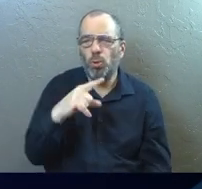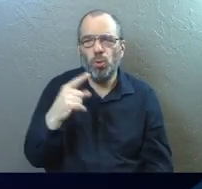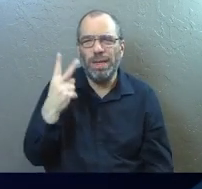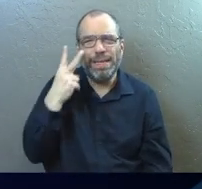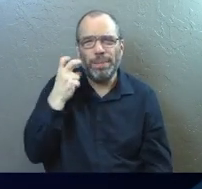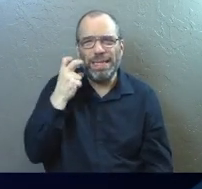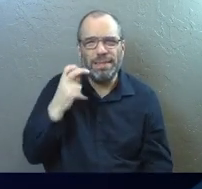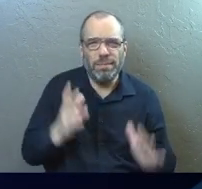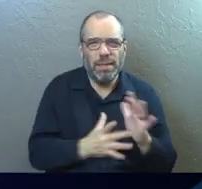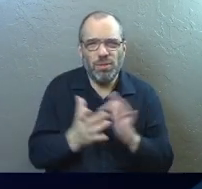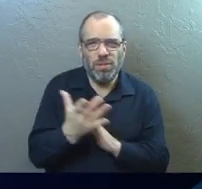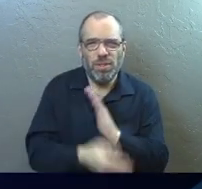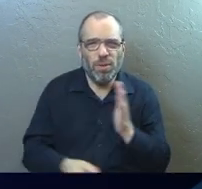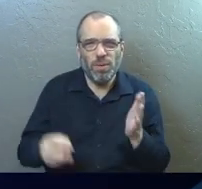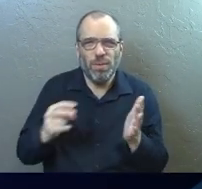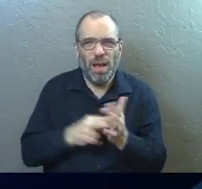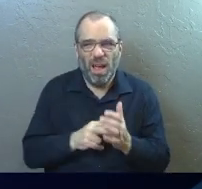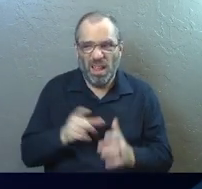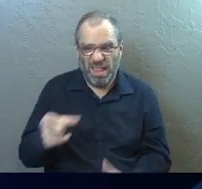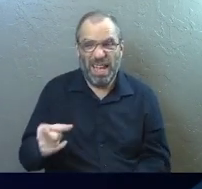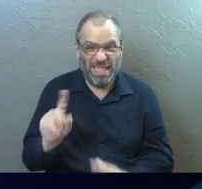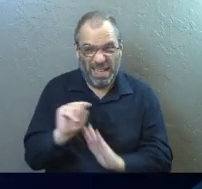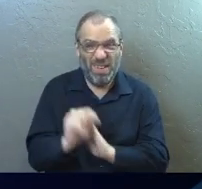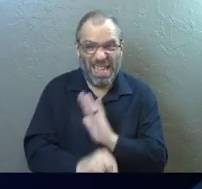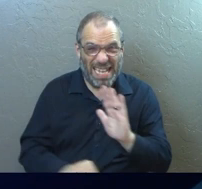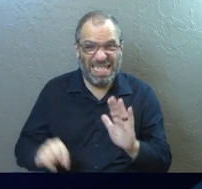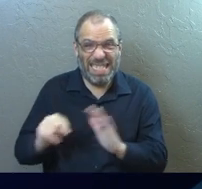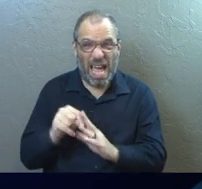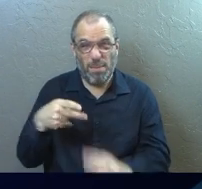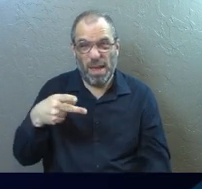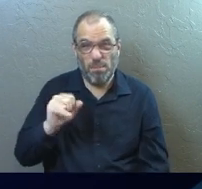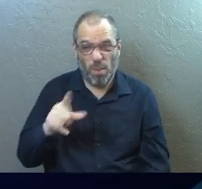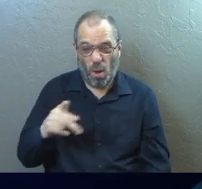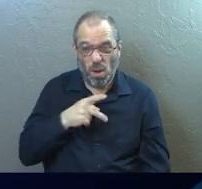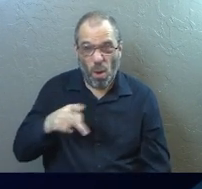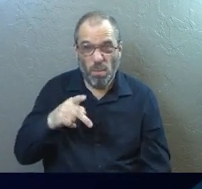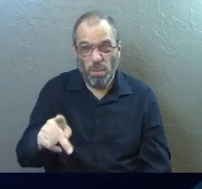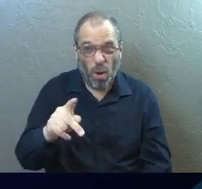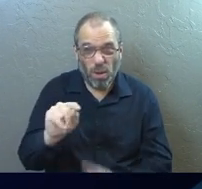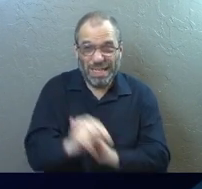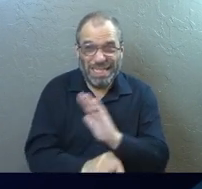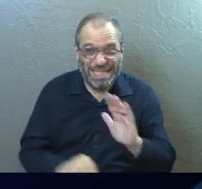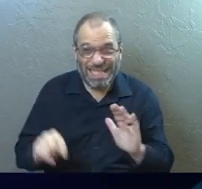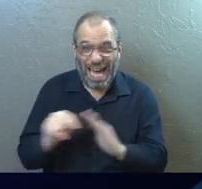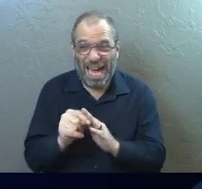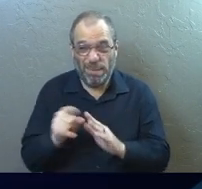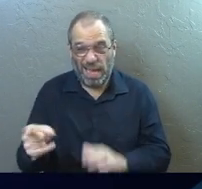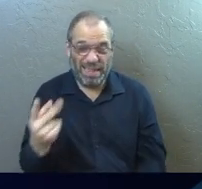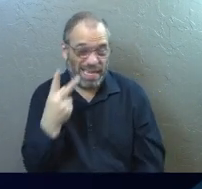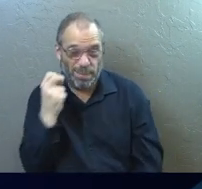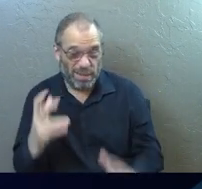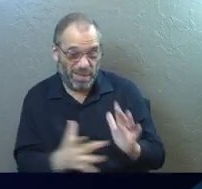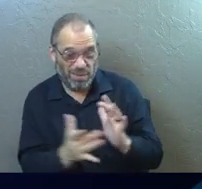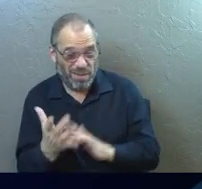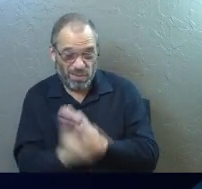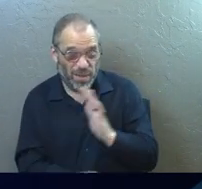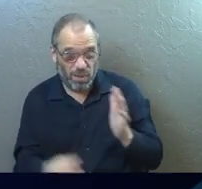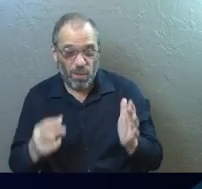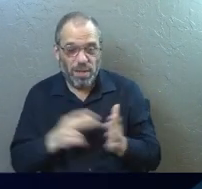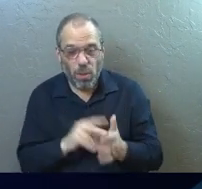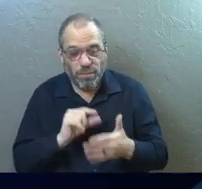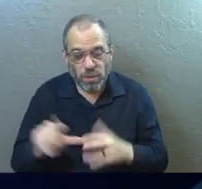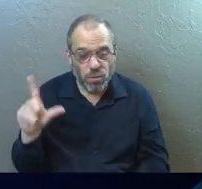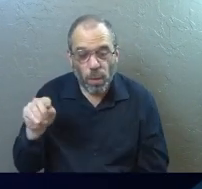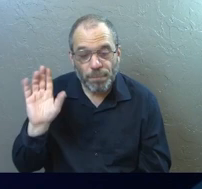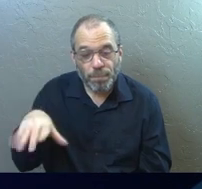resurrection. Can you believe there were skeptics even in Paul's day? Weren't sure whether or not they believed. So he's talking to them,